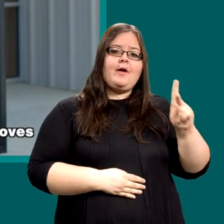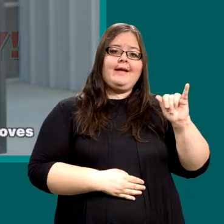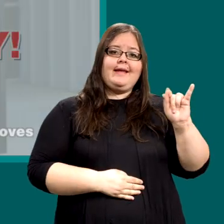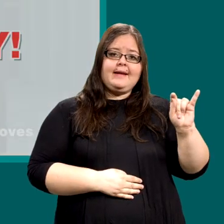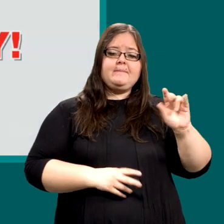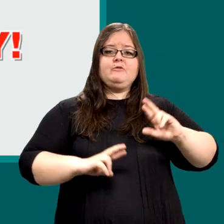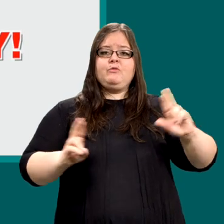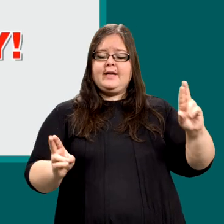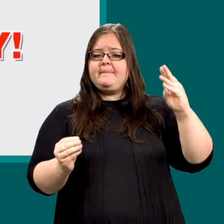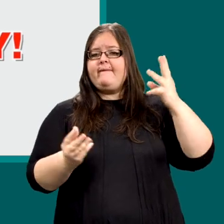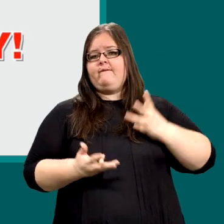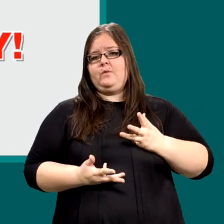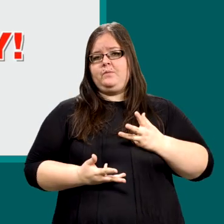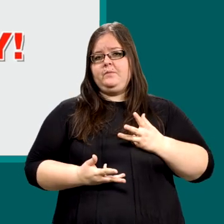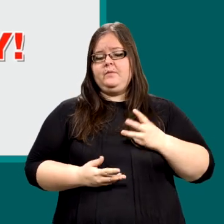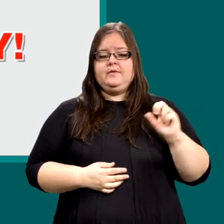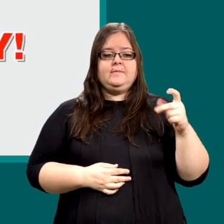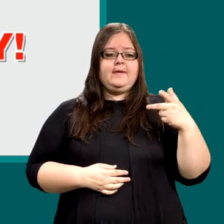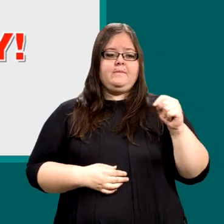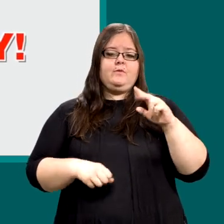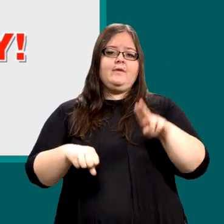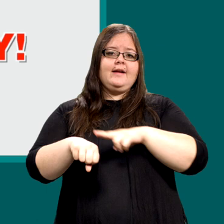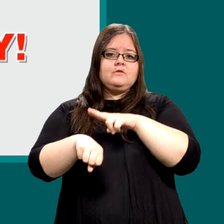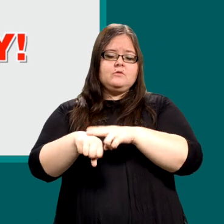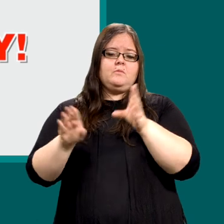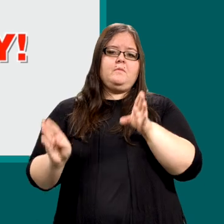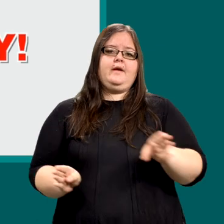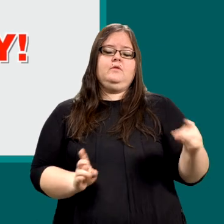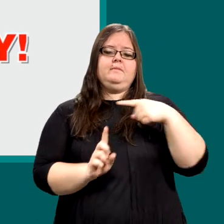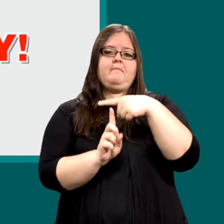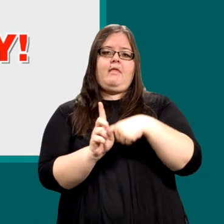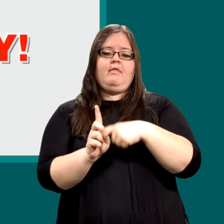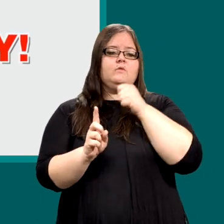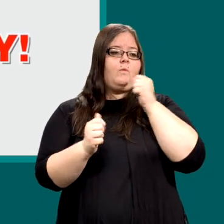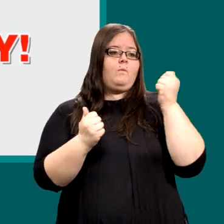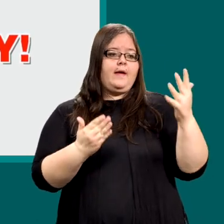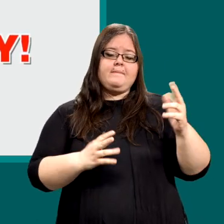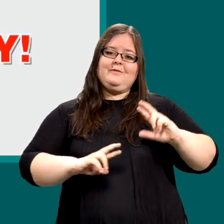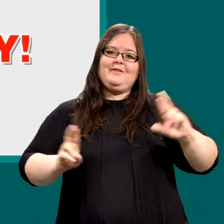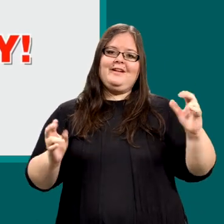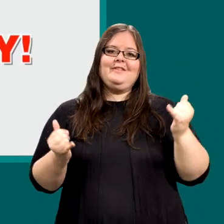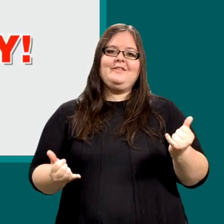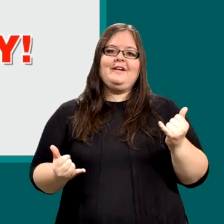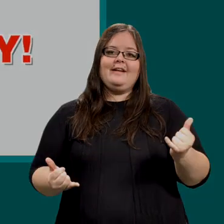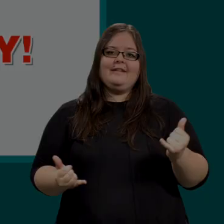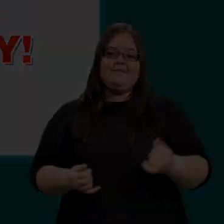informed. September is National Preparedness Month. Don't wait, be ready today.